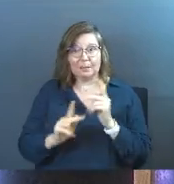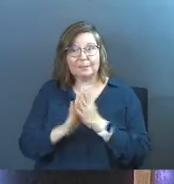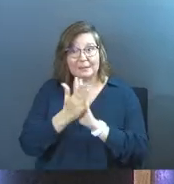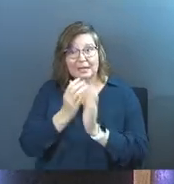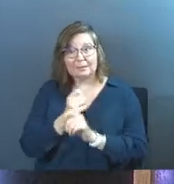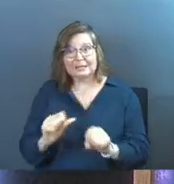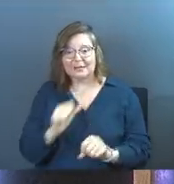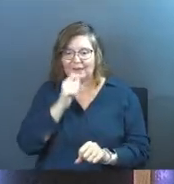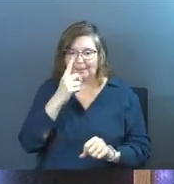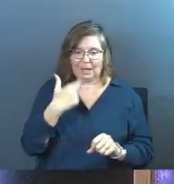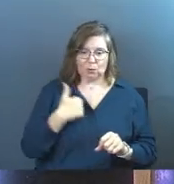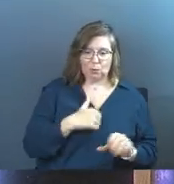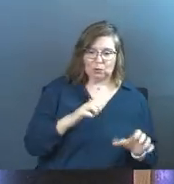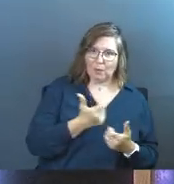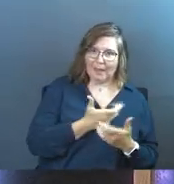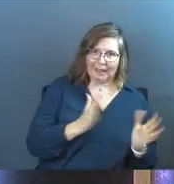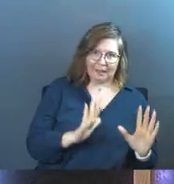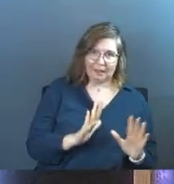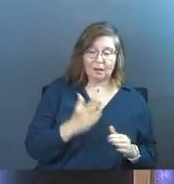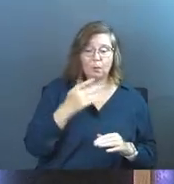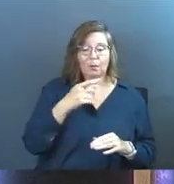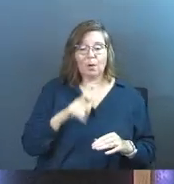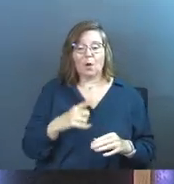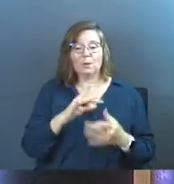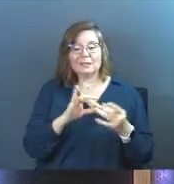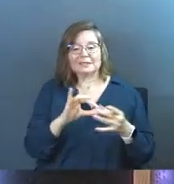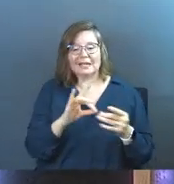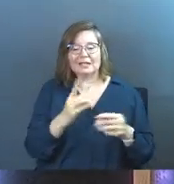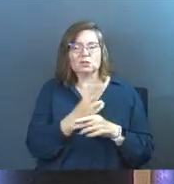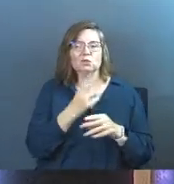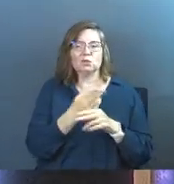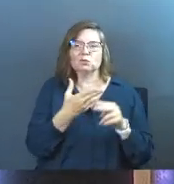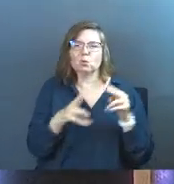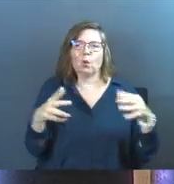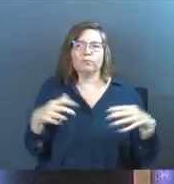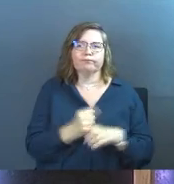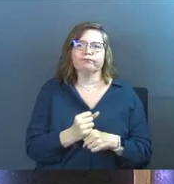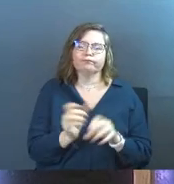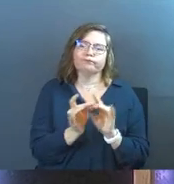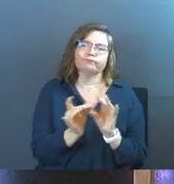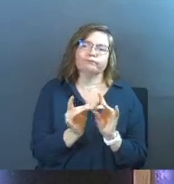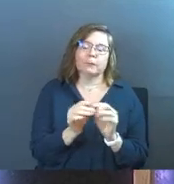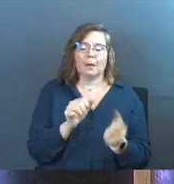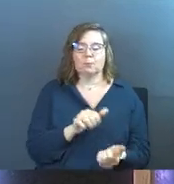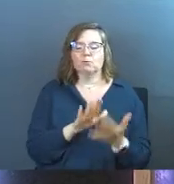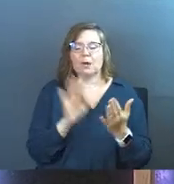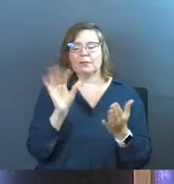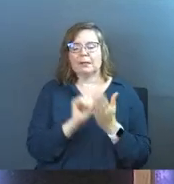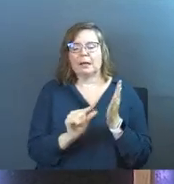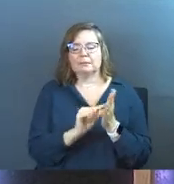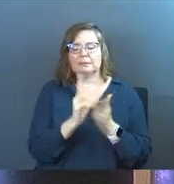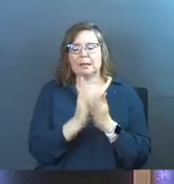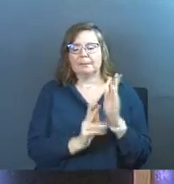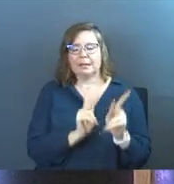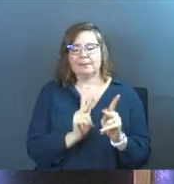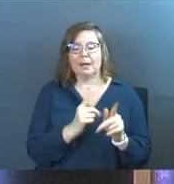people get saved. Not because we do anything, but what Paul was saying there is he's just using shorthand. He's like, I want to present the gospel to some people. And then I want